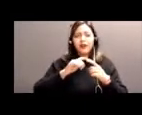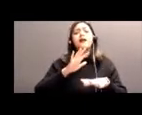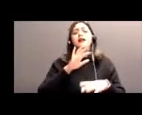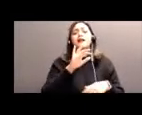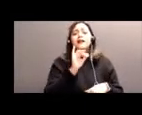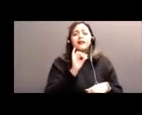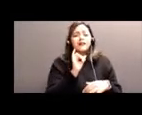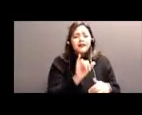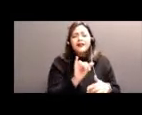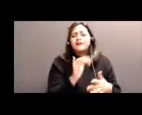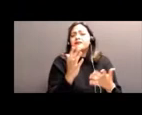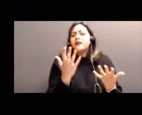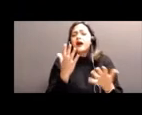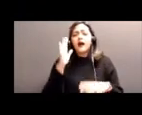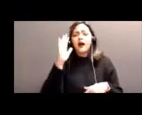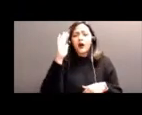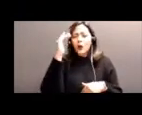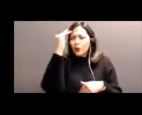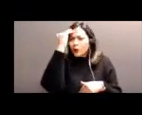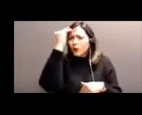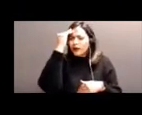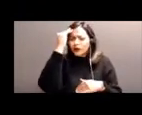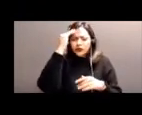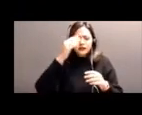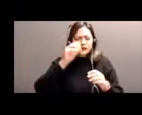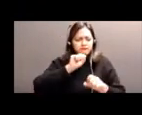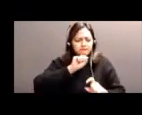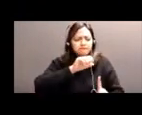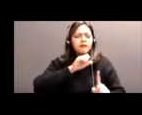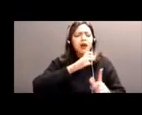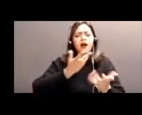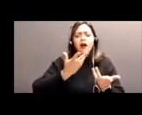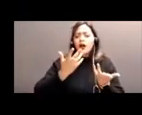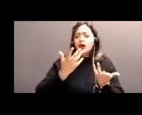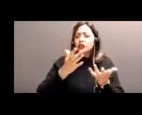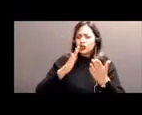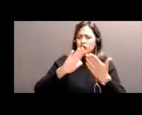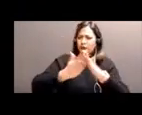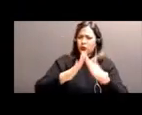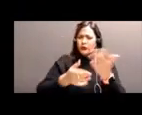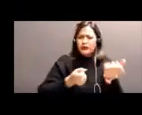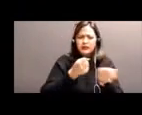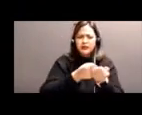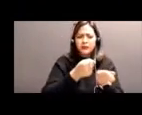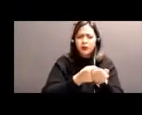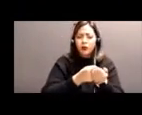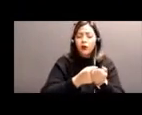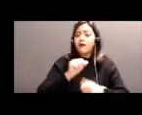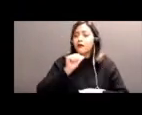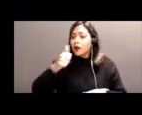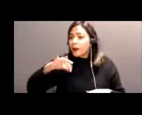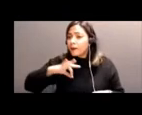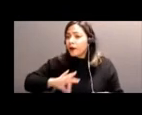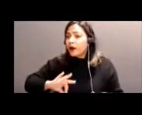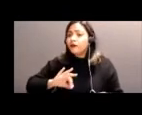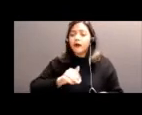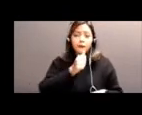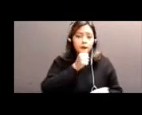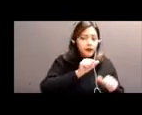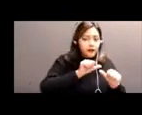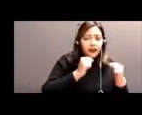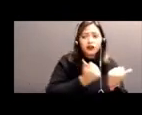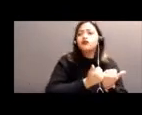provided by nonprofit and private agencies to share information. It's